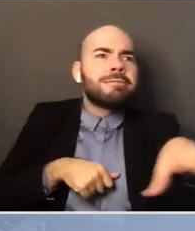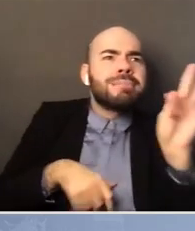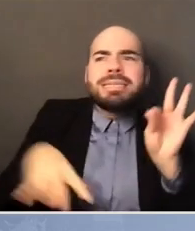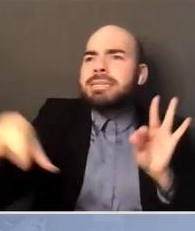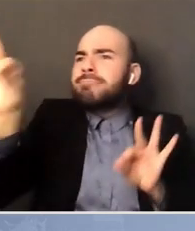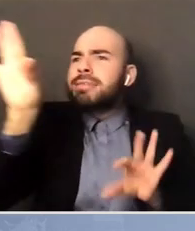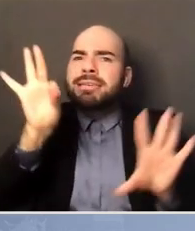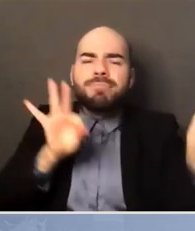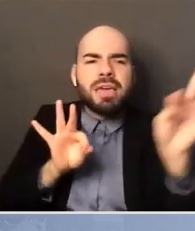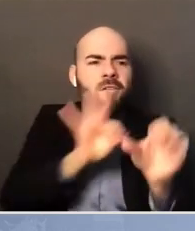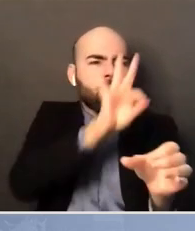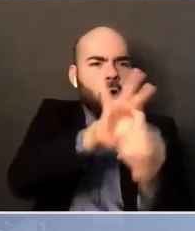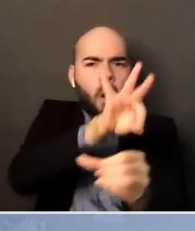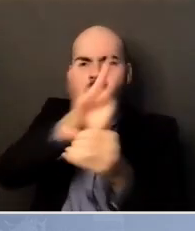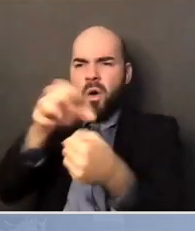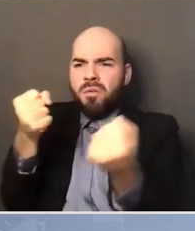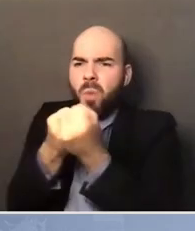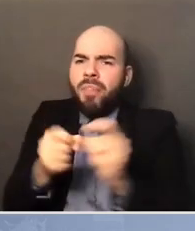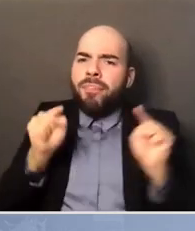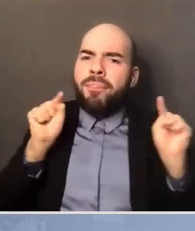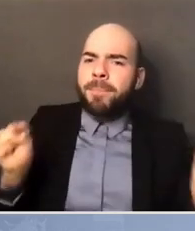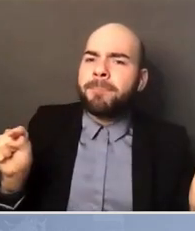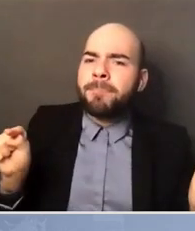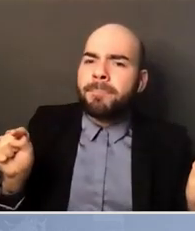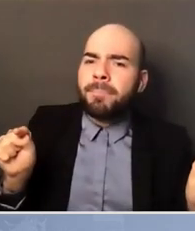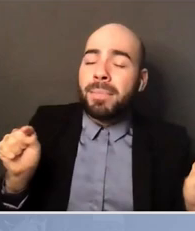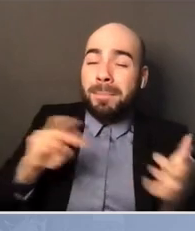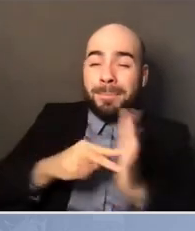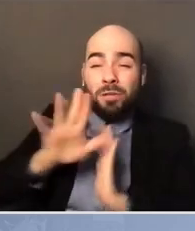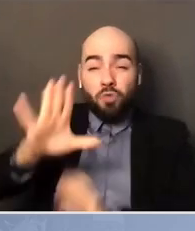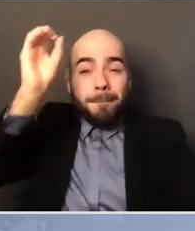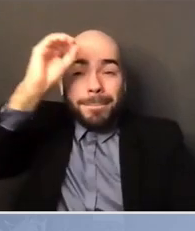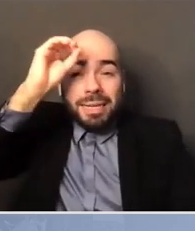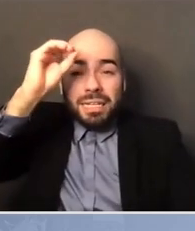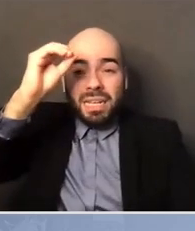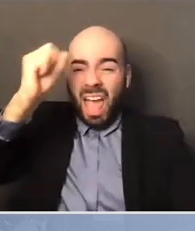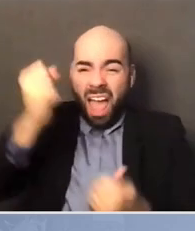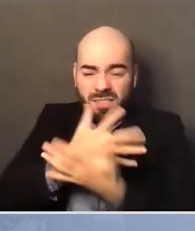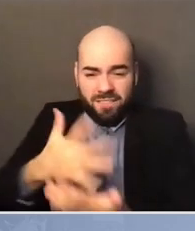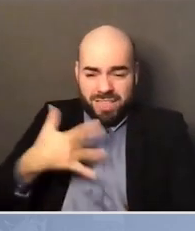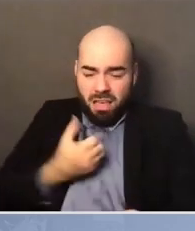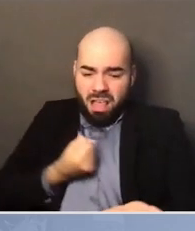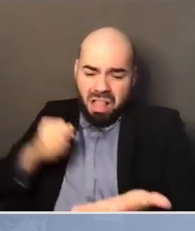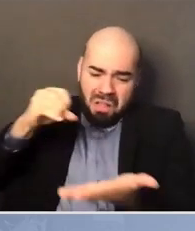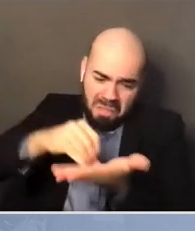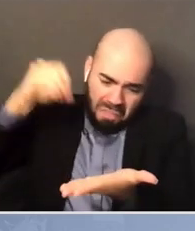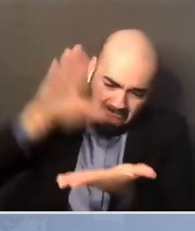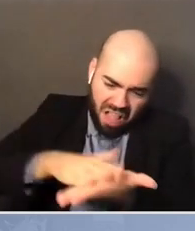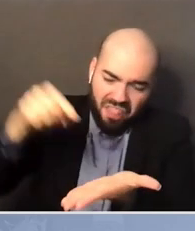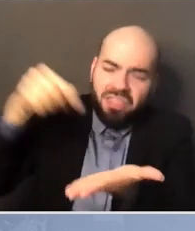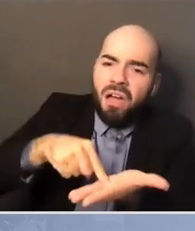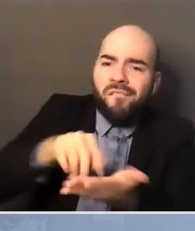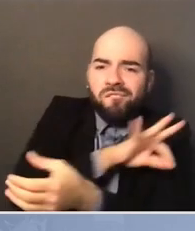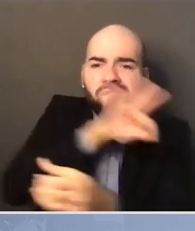be heard in the corridors of power. And what that means is that when budgets are decided